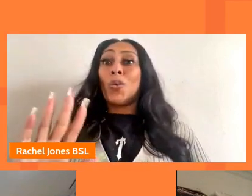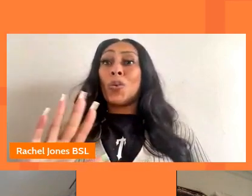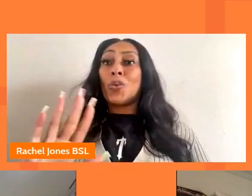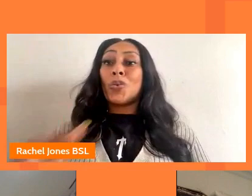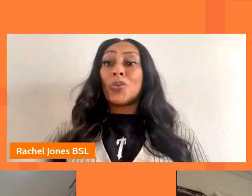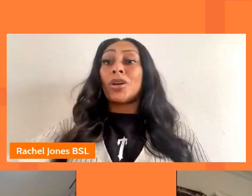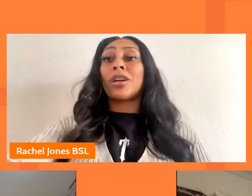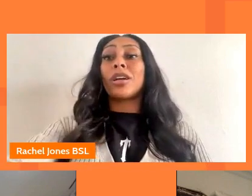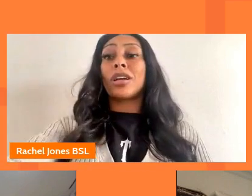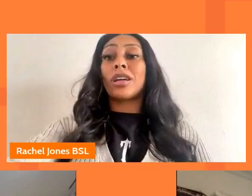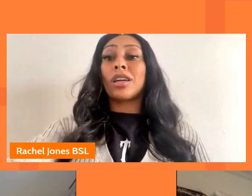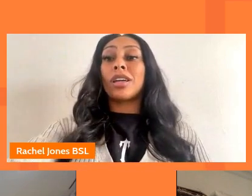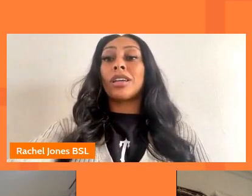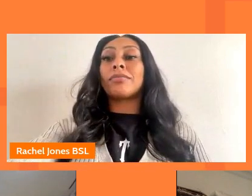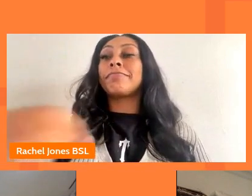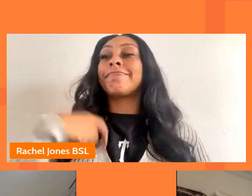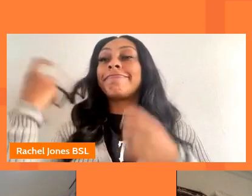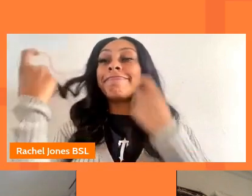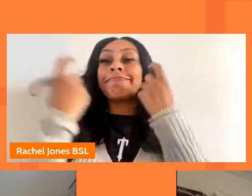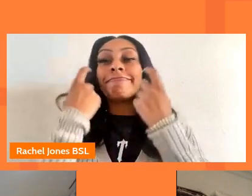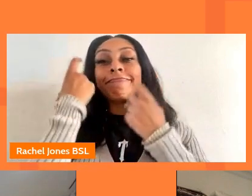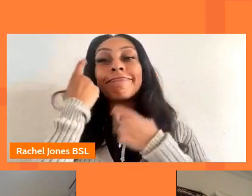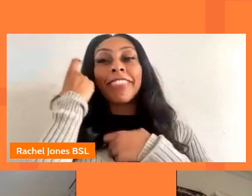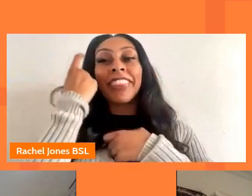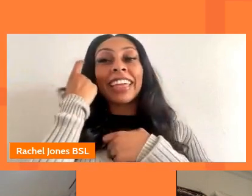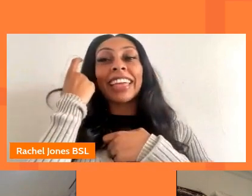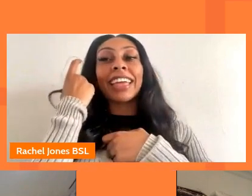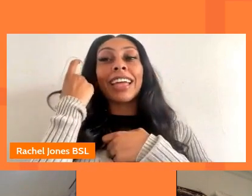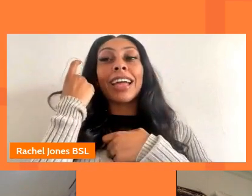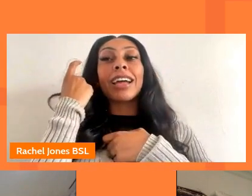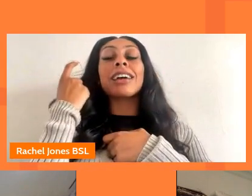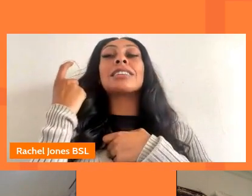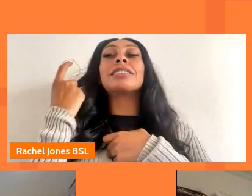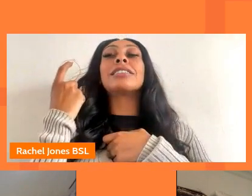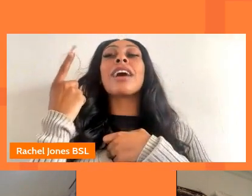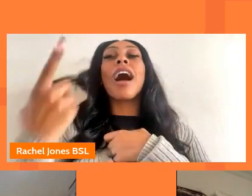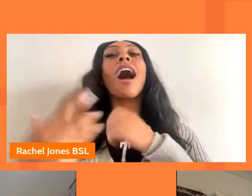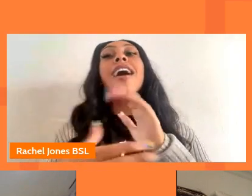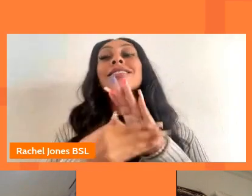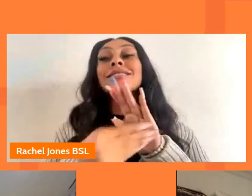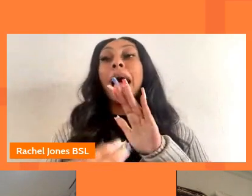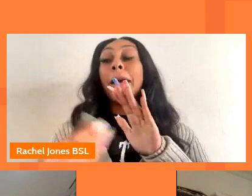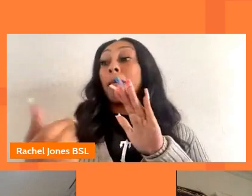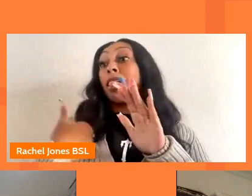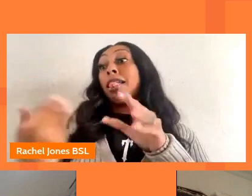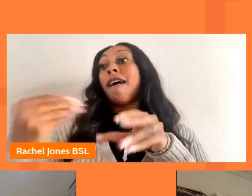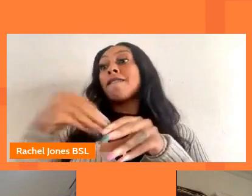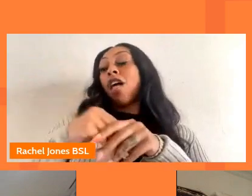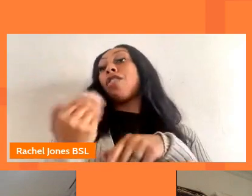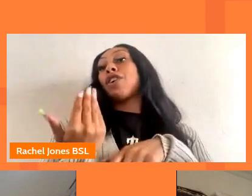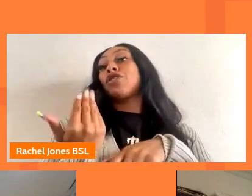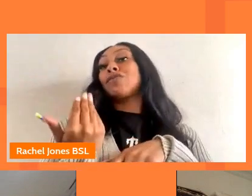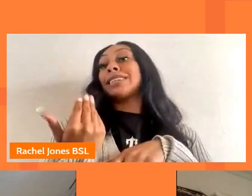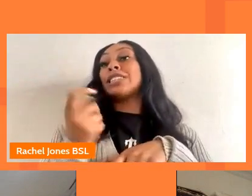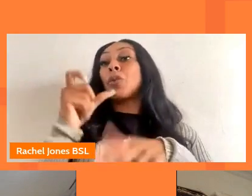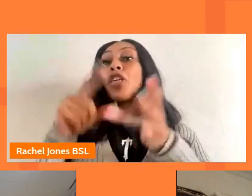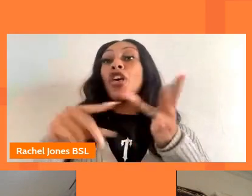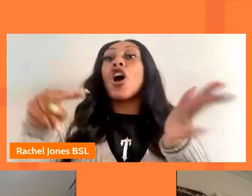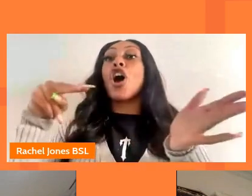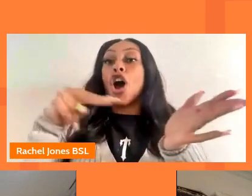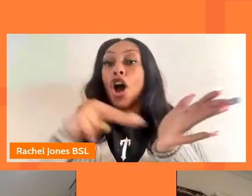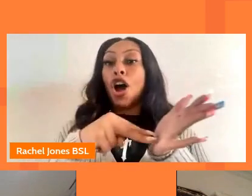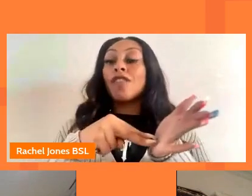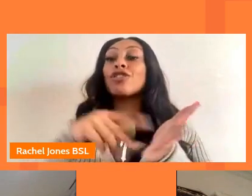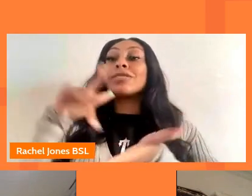um i'm just thinking about um the example that that uh i was involved in also with coventry city of culture